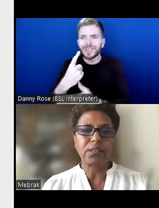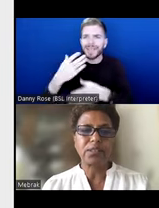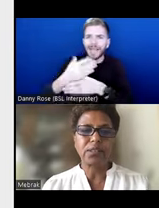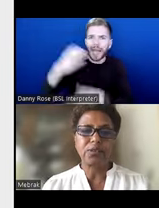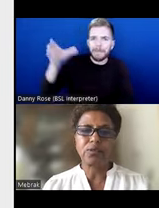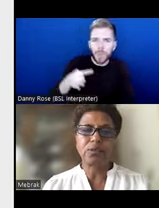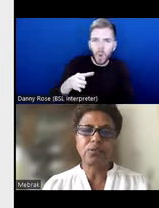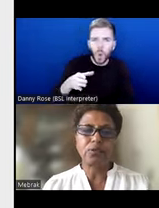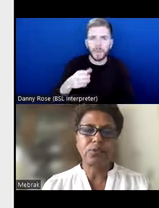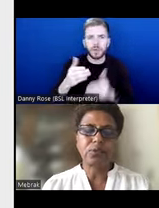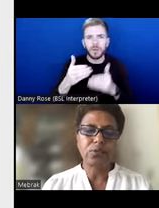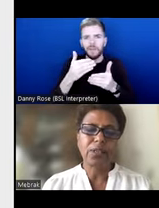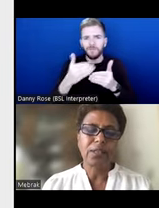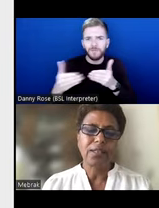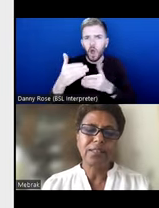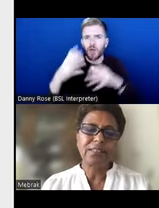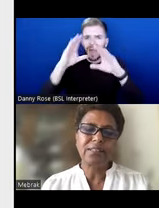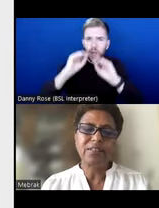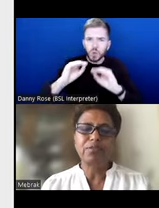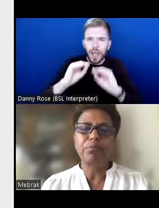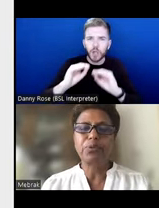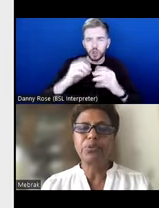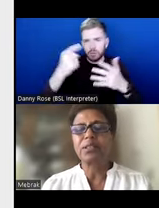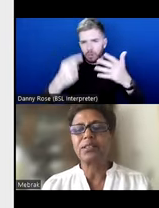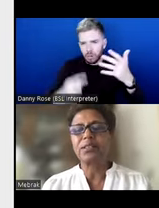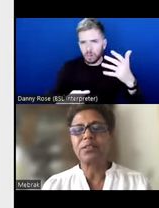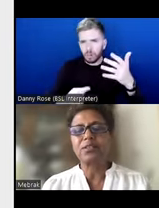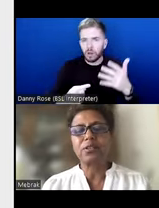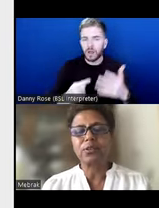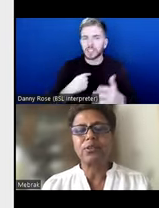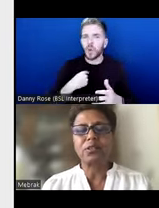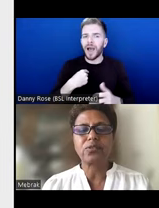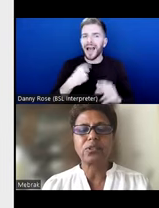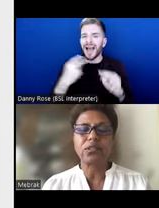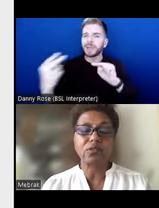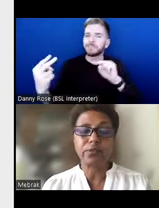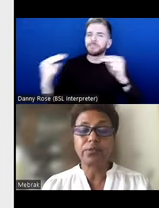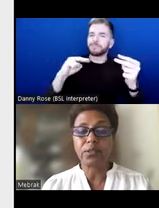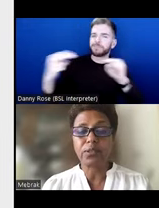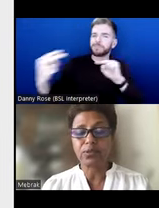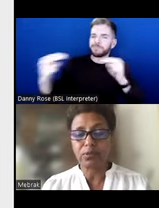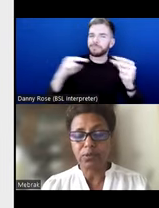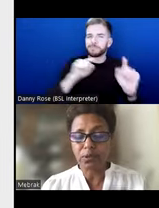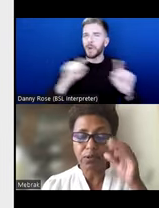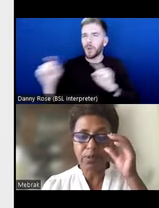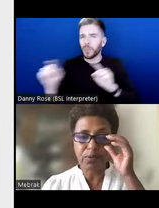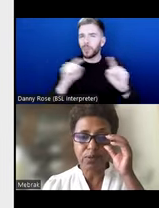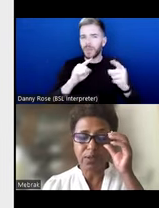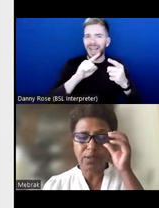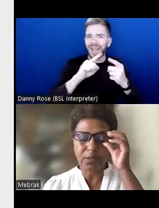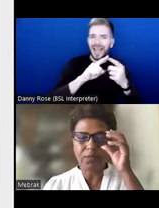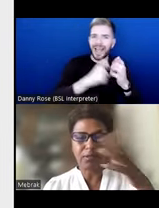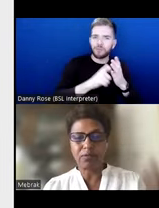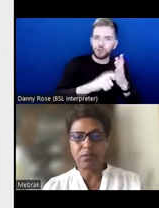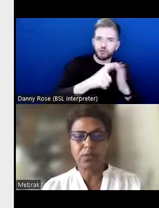education and so on and so on. So I see this from both sides, know, going to Eritrea and also I go to Ethiopia as